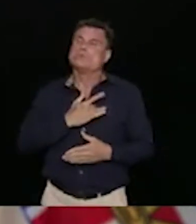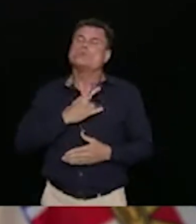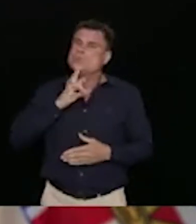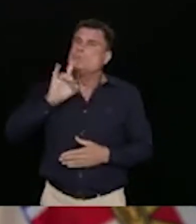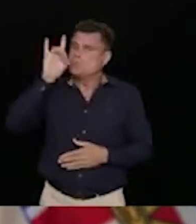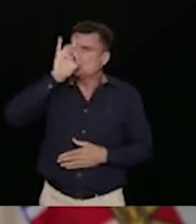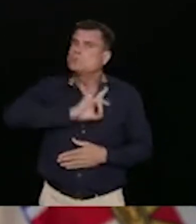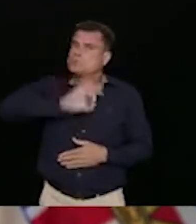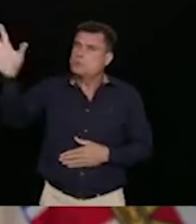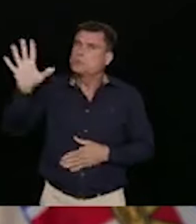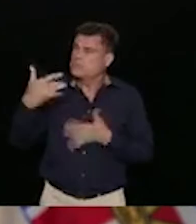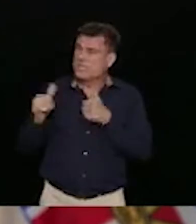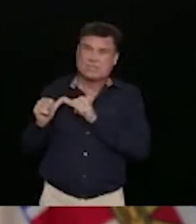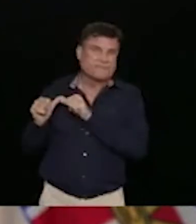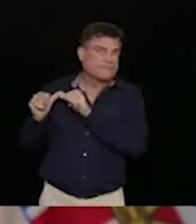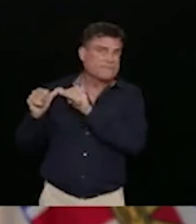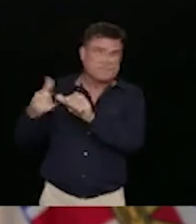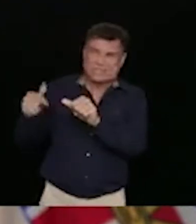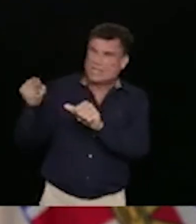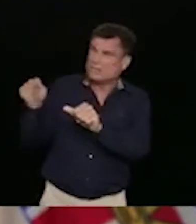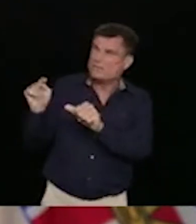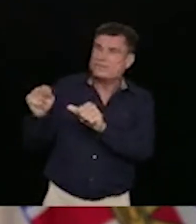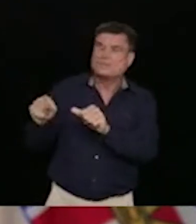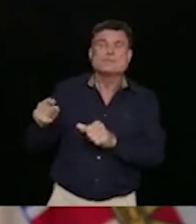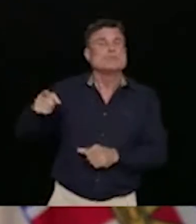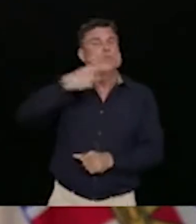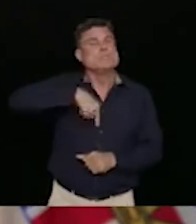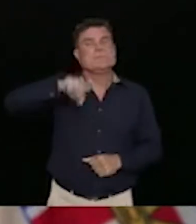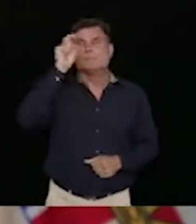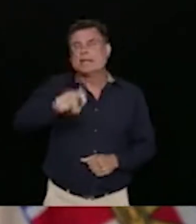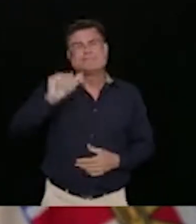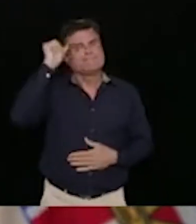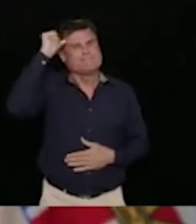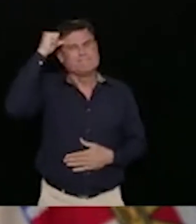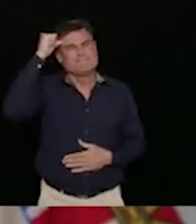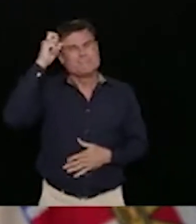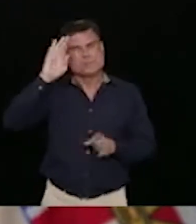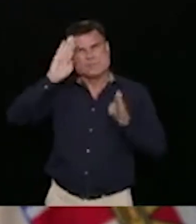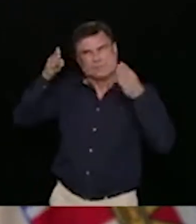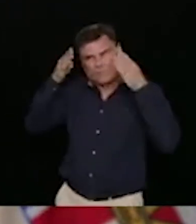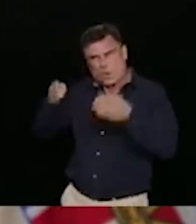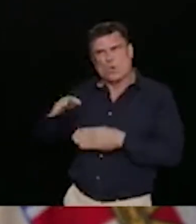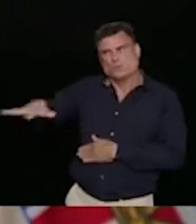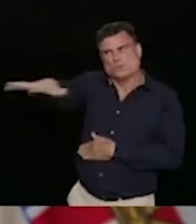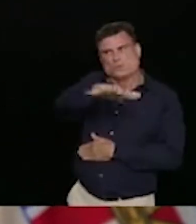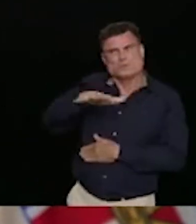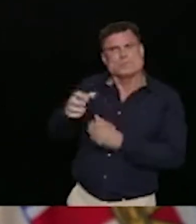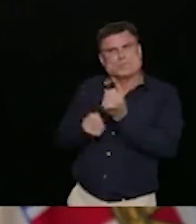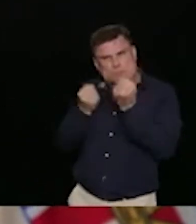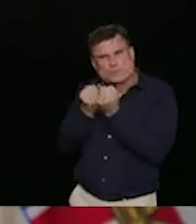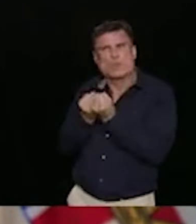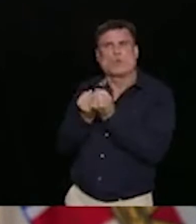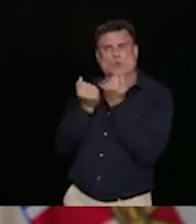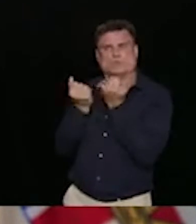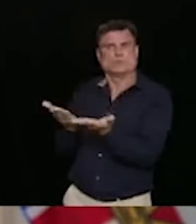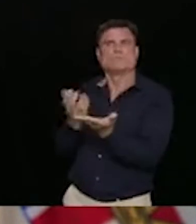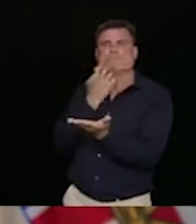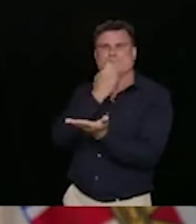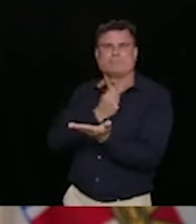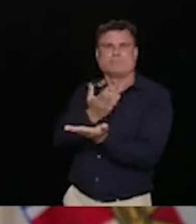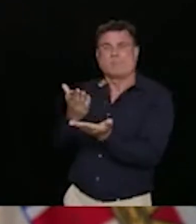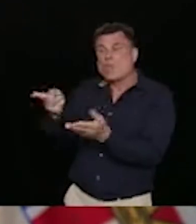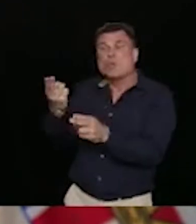much time and compassion effort and kindness and compassion into caring for people who use drugs as we do,